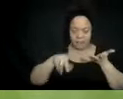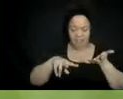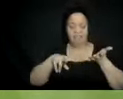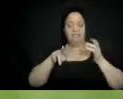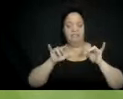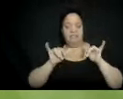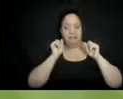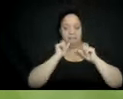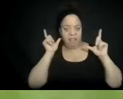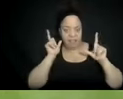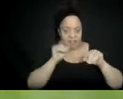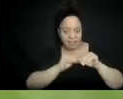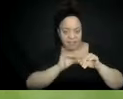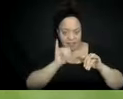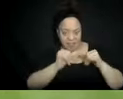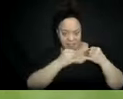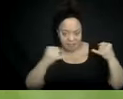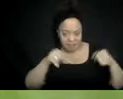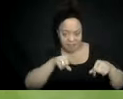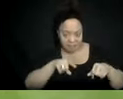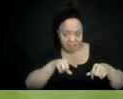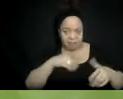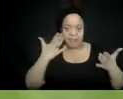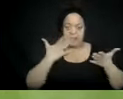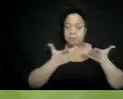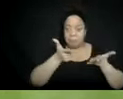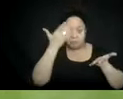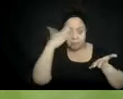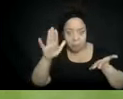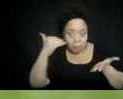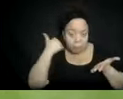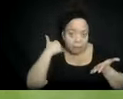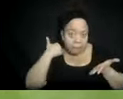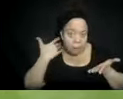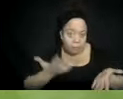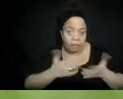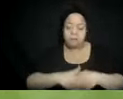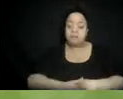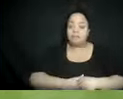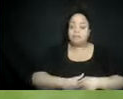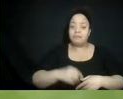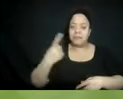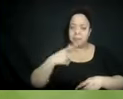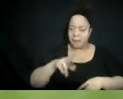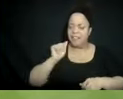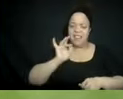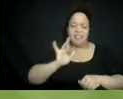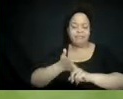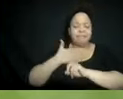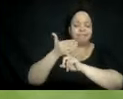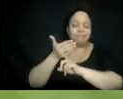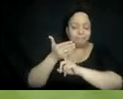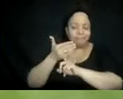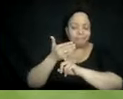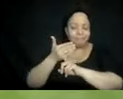before, right? Like flag that for yourselves in conversation. Is this information that you already